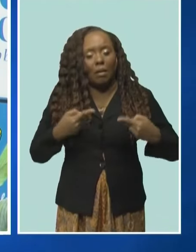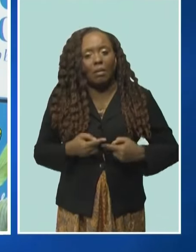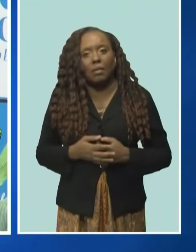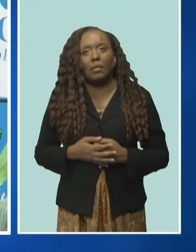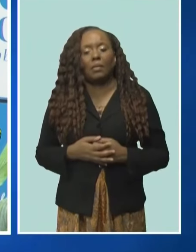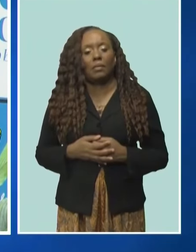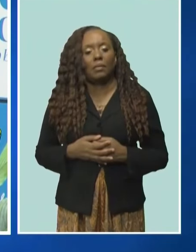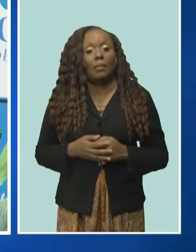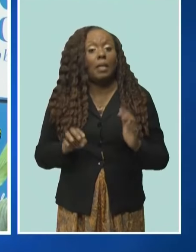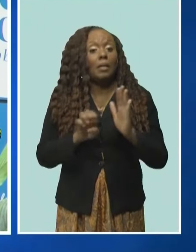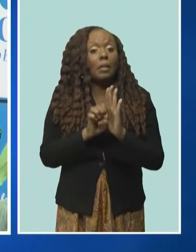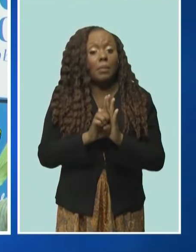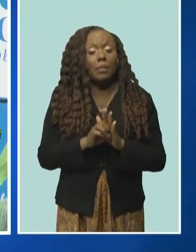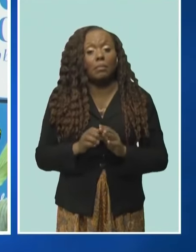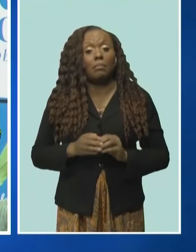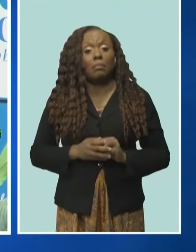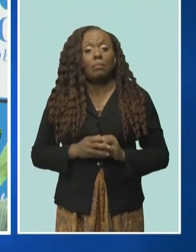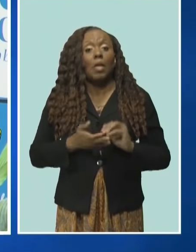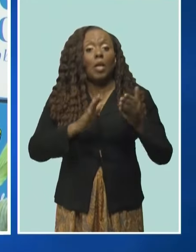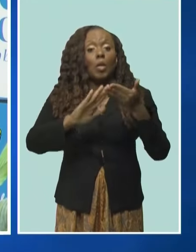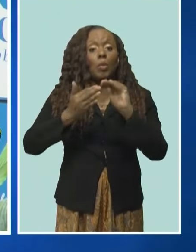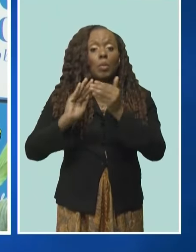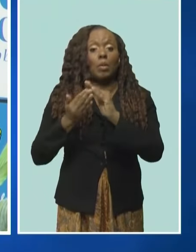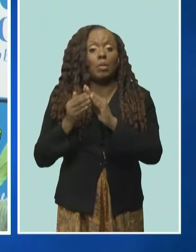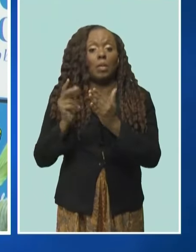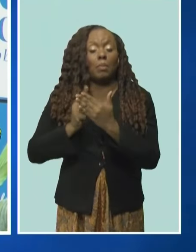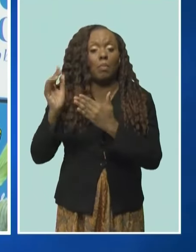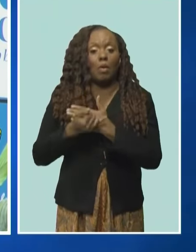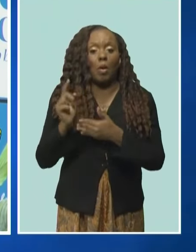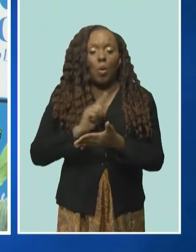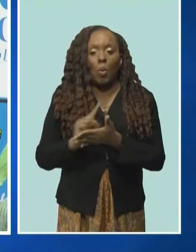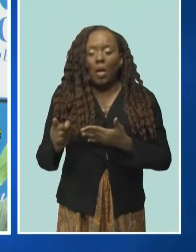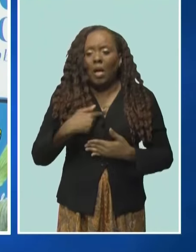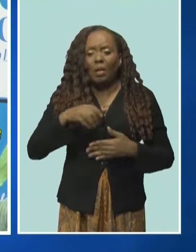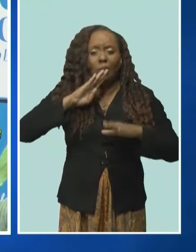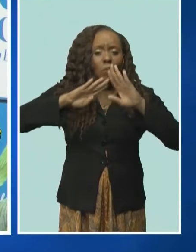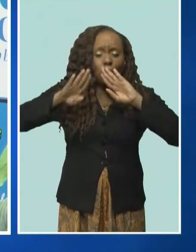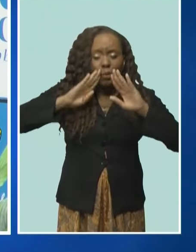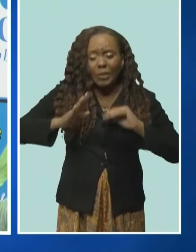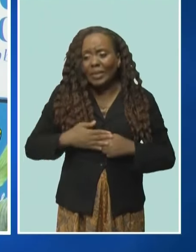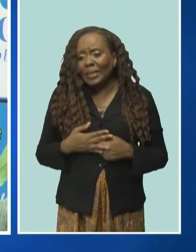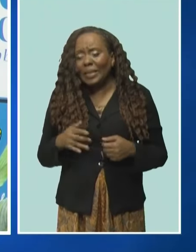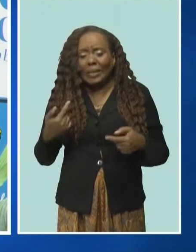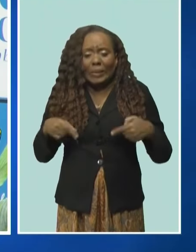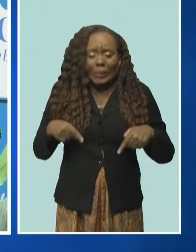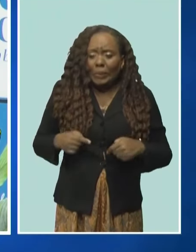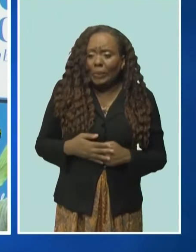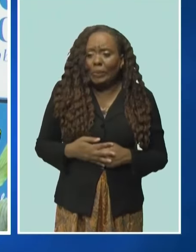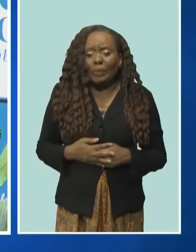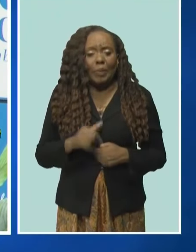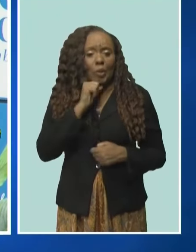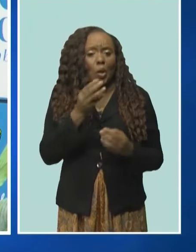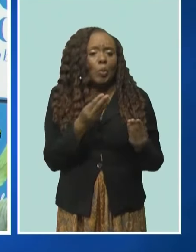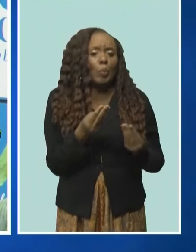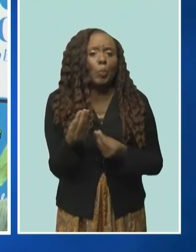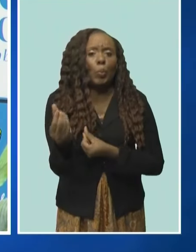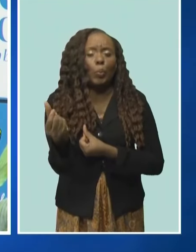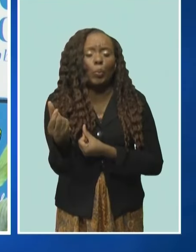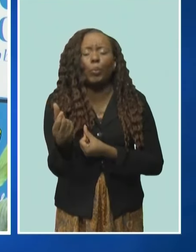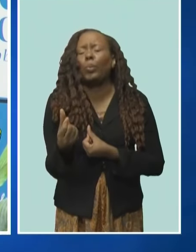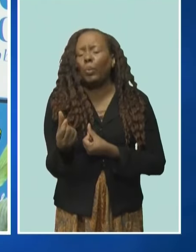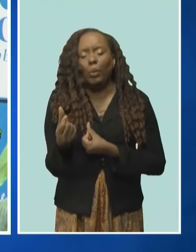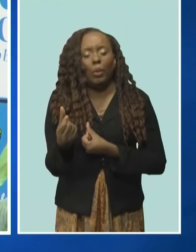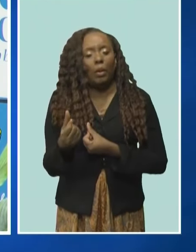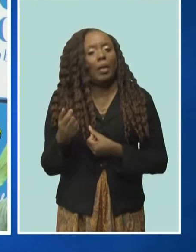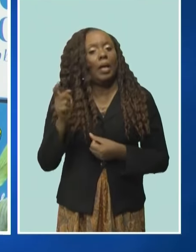our community project week, where I was getting very frustrated and anxious because things weren't going as smoothly as I hoped. The project taught